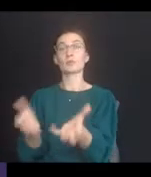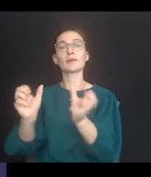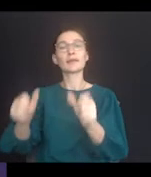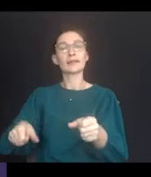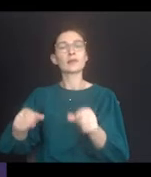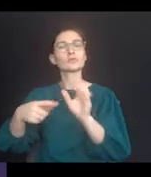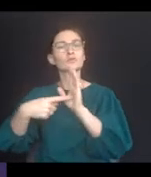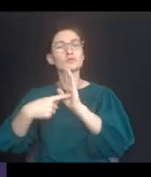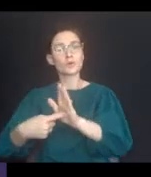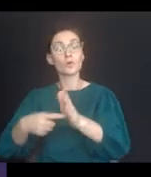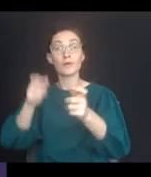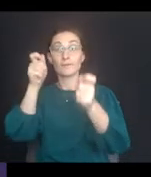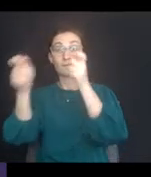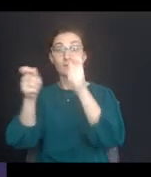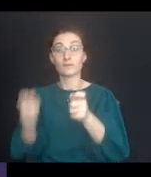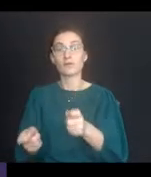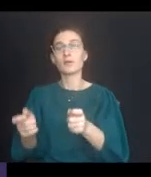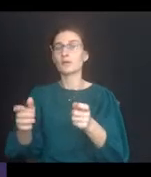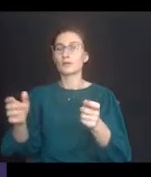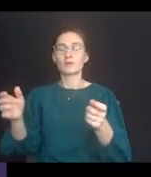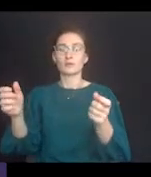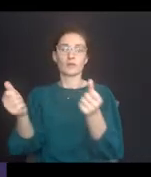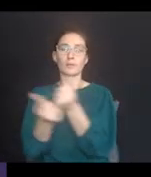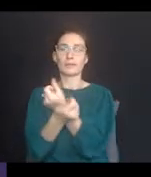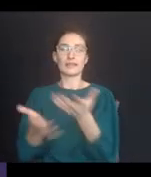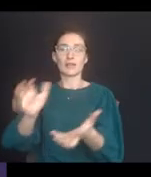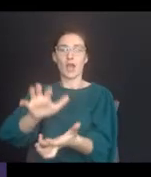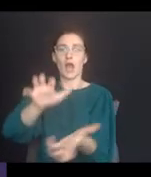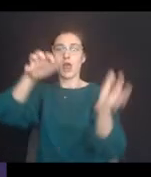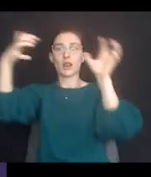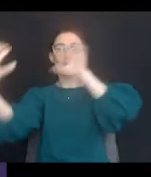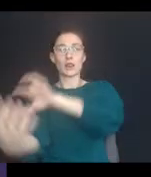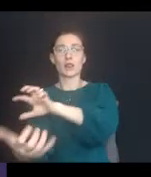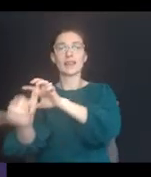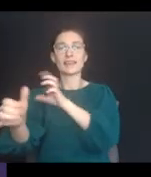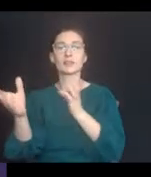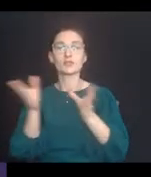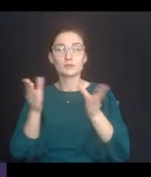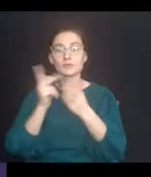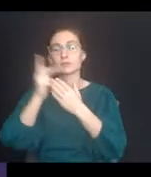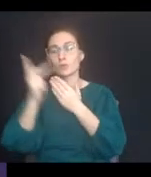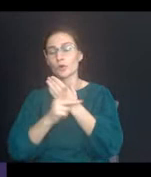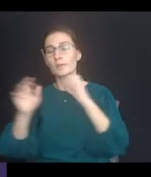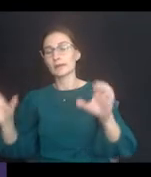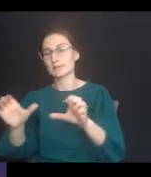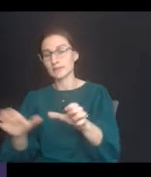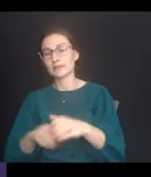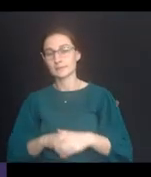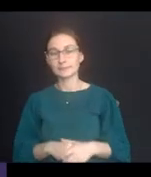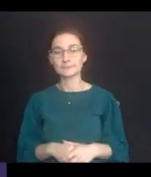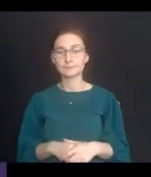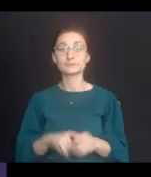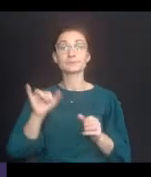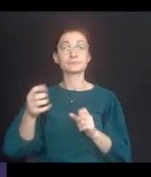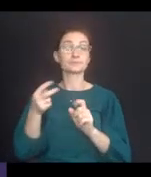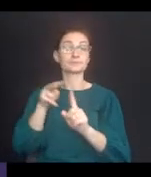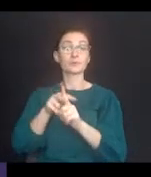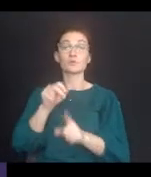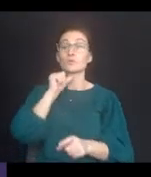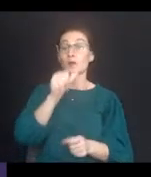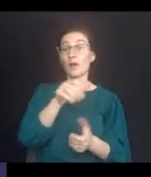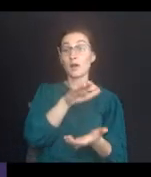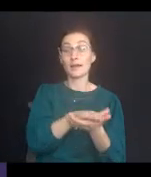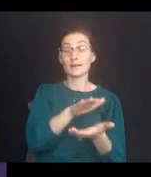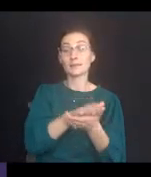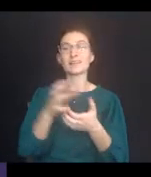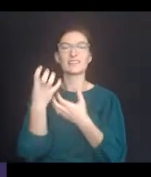demonstrate that making the modifications would fundamentally alter the nature of the service, program, or activity. This applies